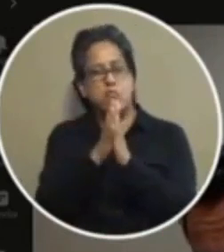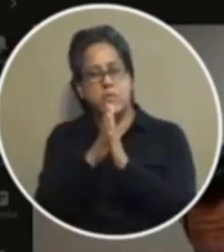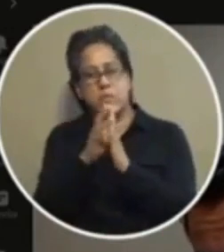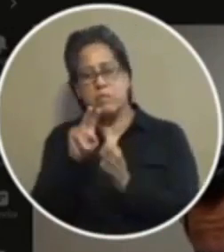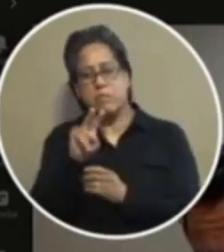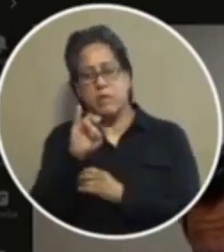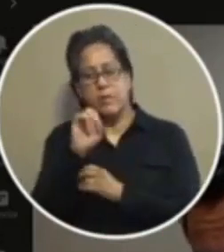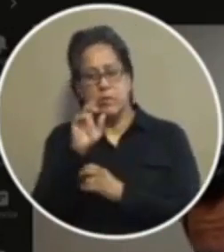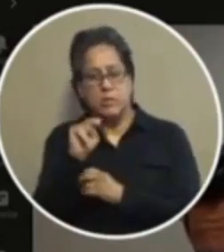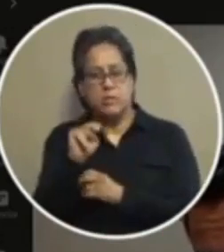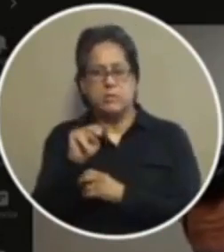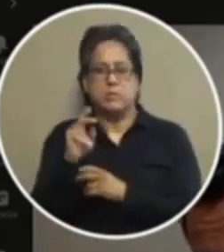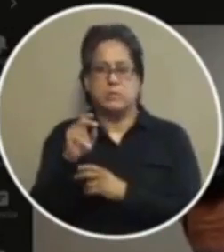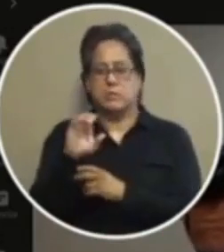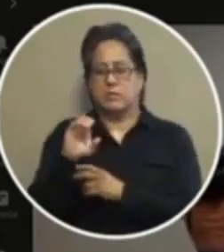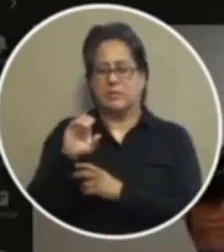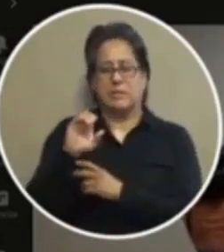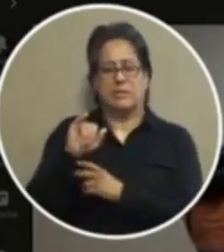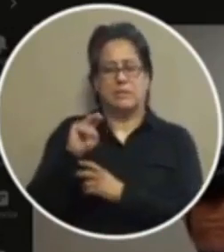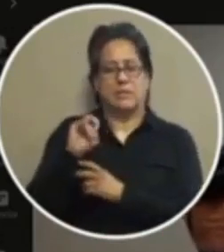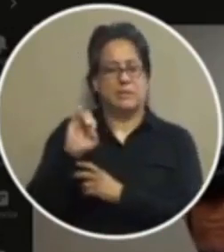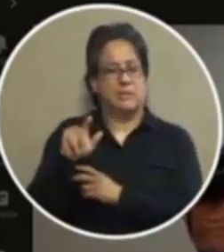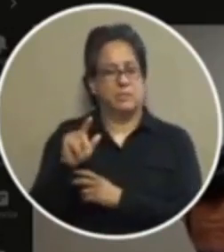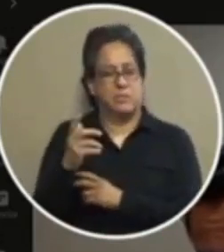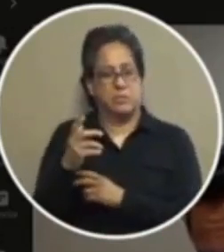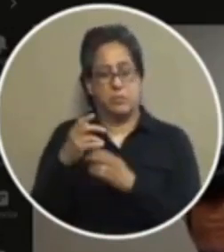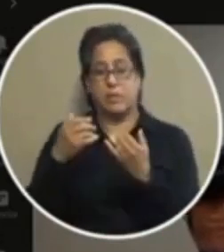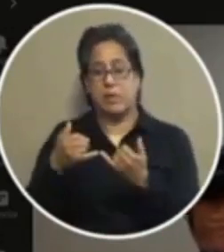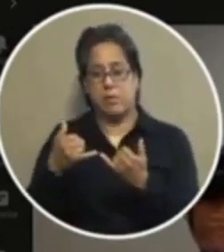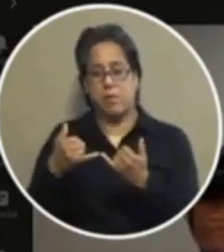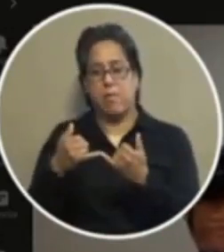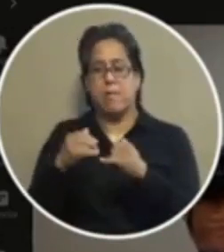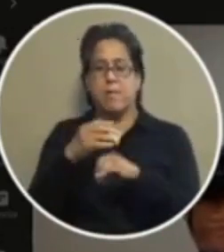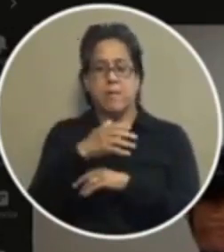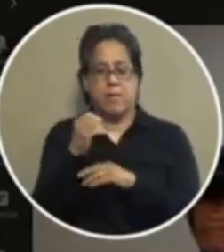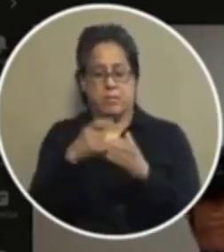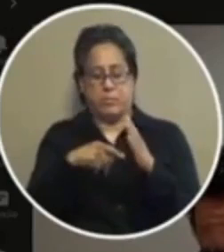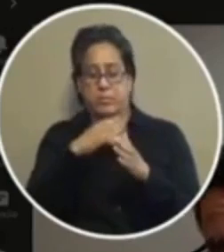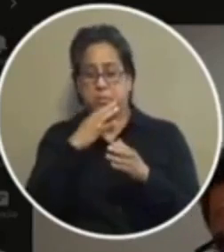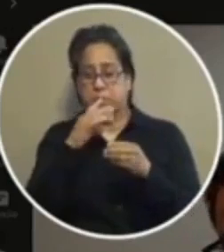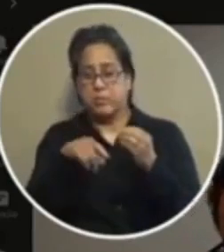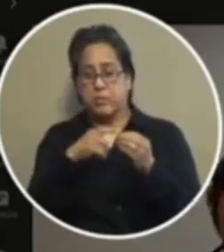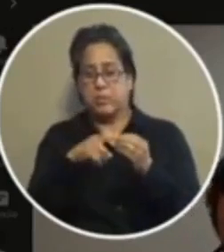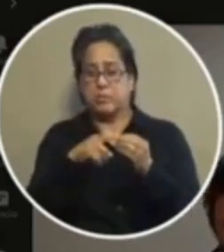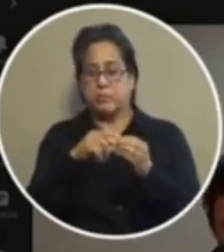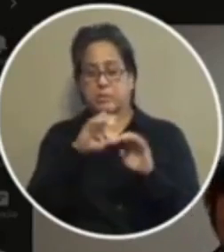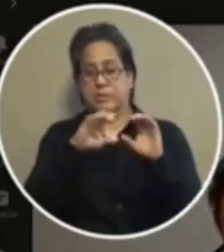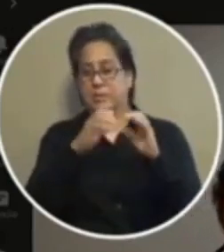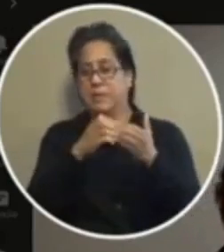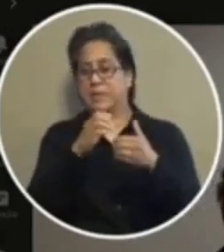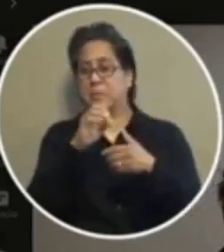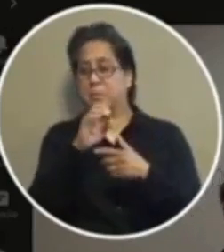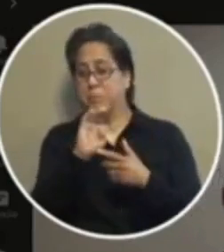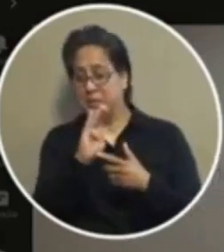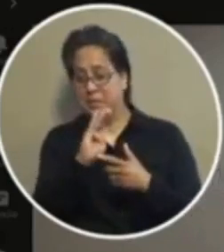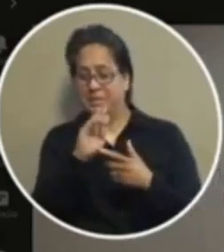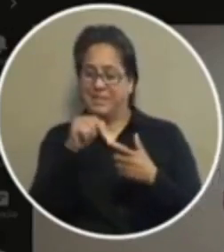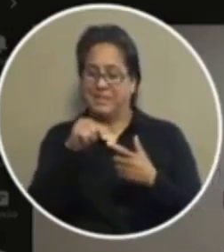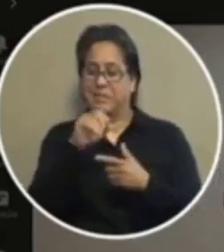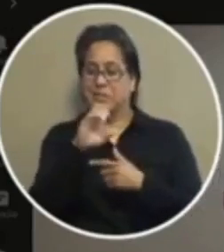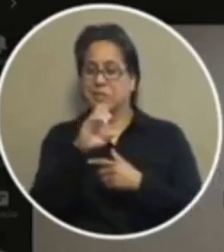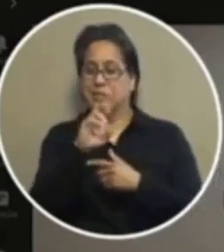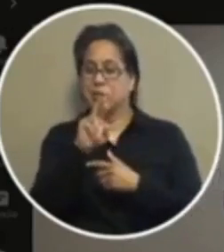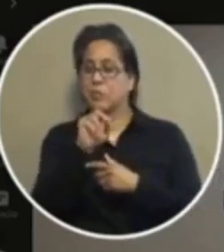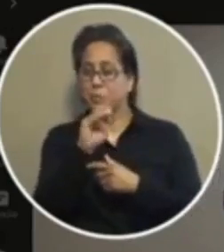which are basically a civil uh offense right now and what we're talking about as far as the class b is a criminal offense